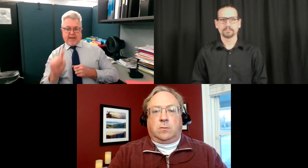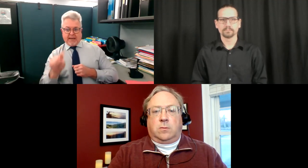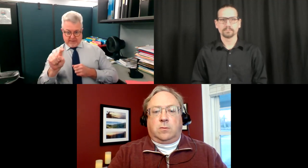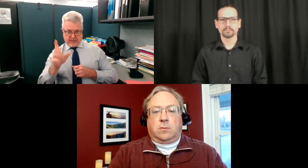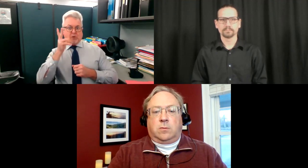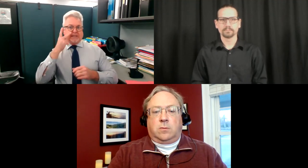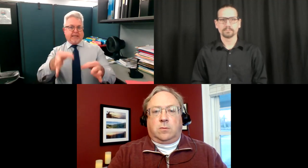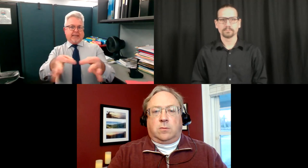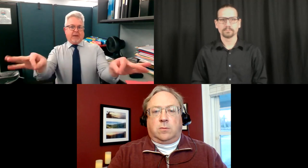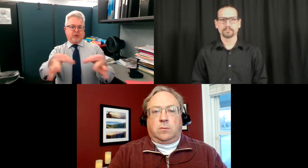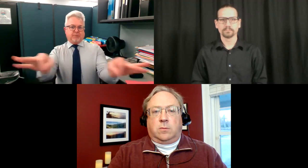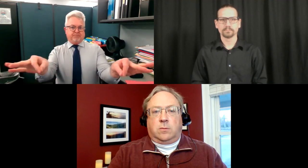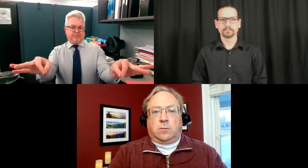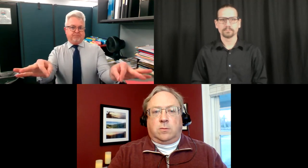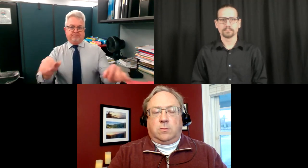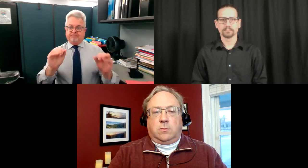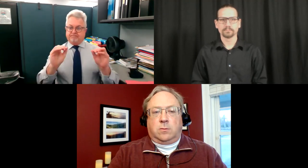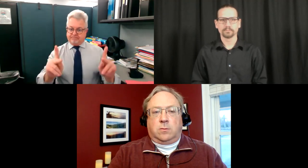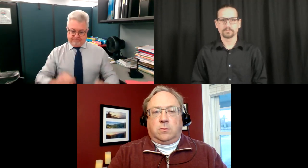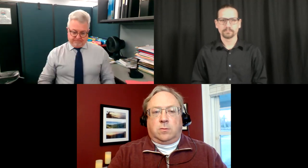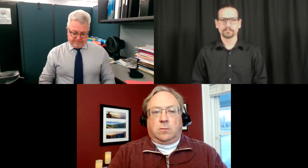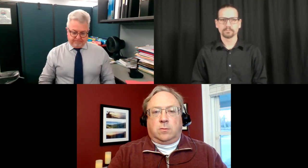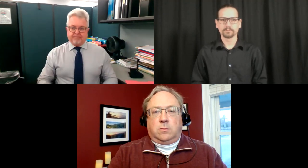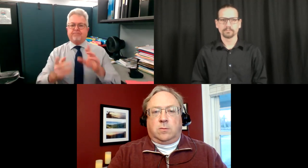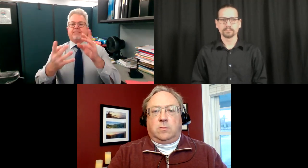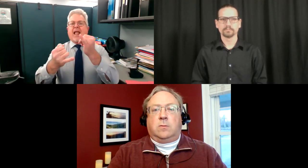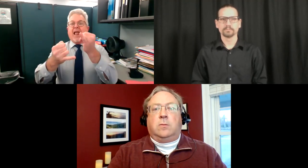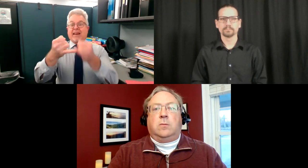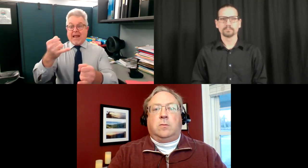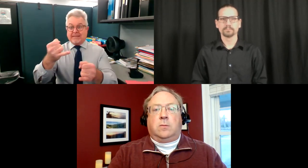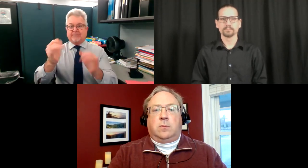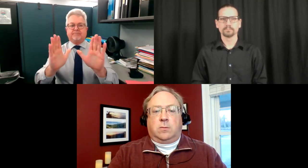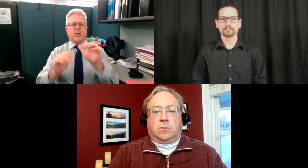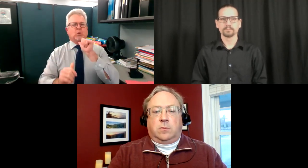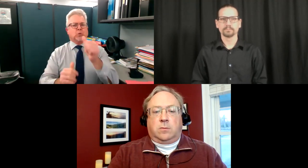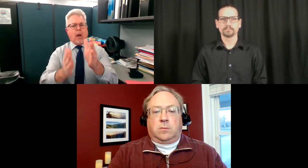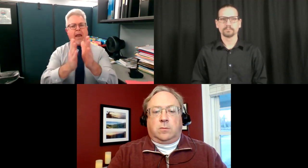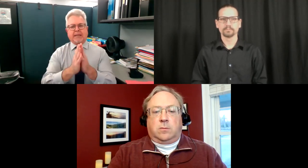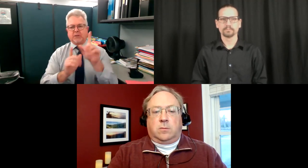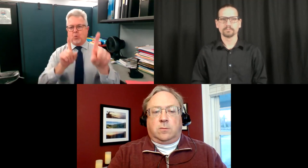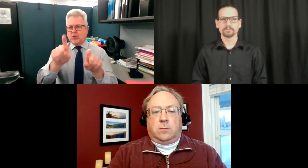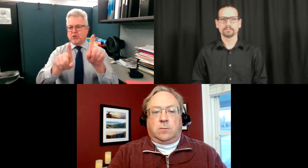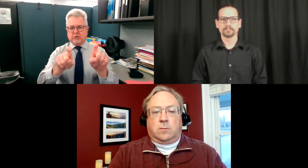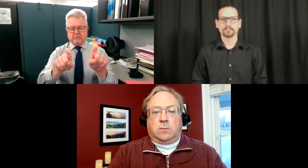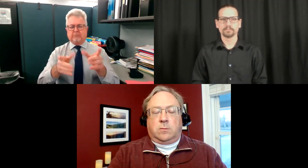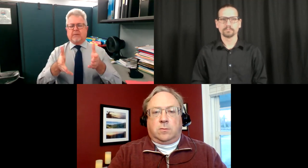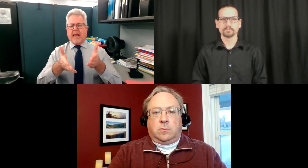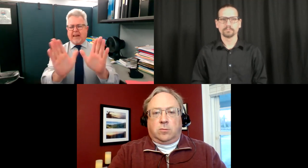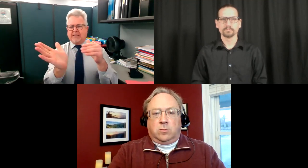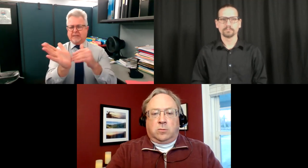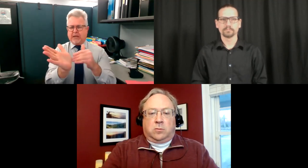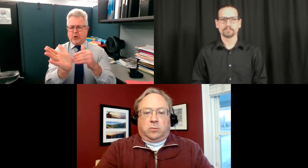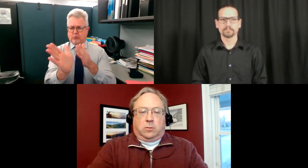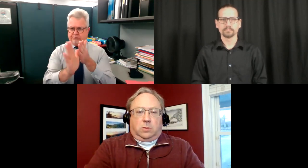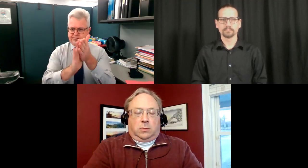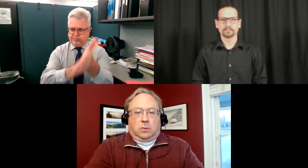transcript. That will be the closed caption that will come up on your screen. And last, do not